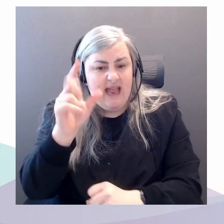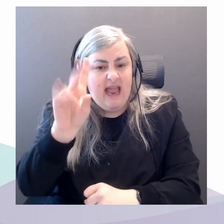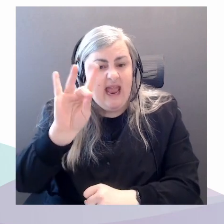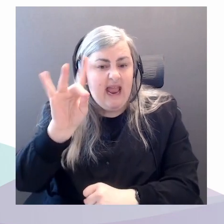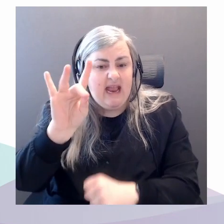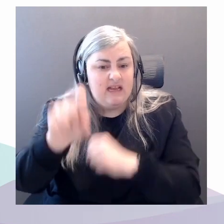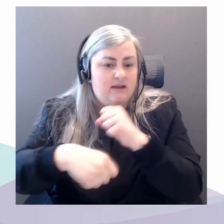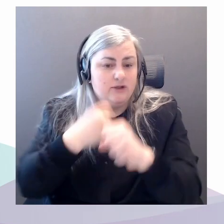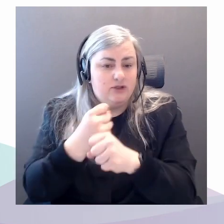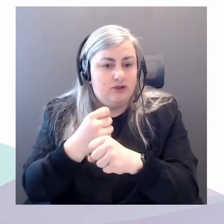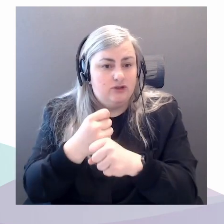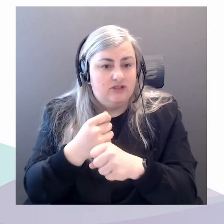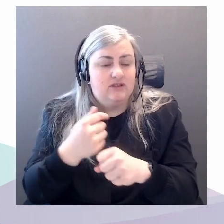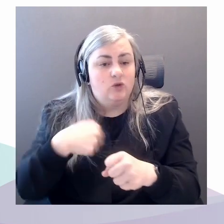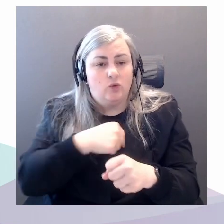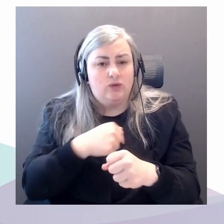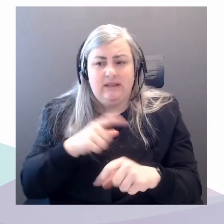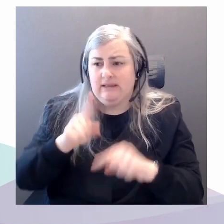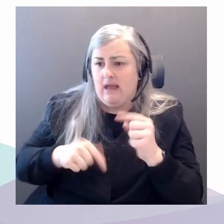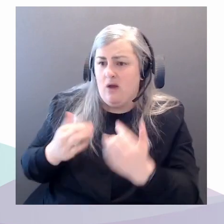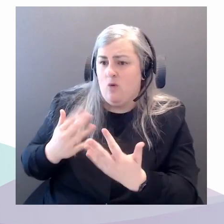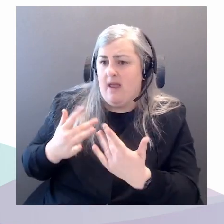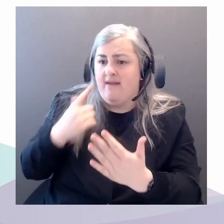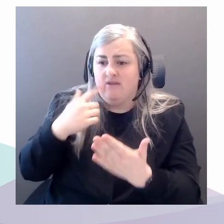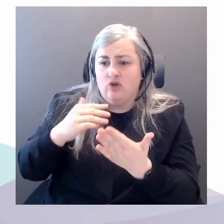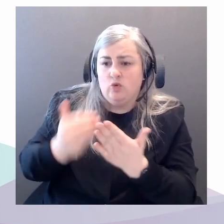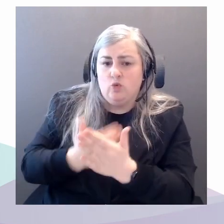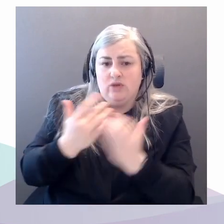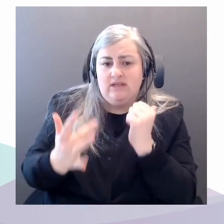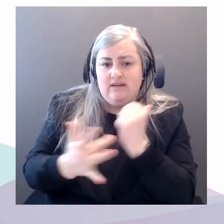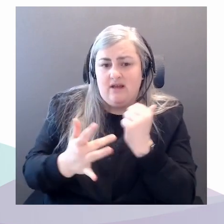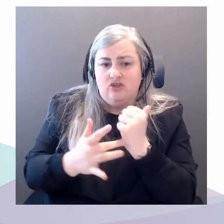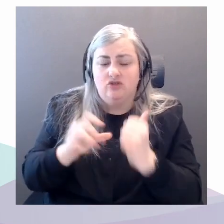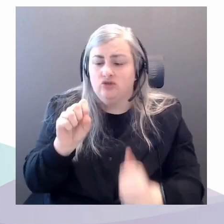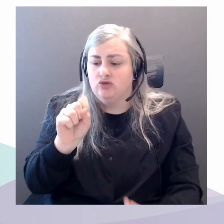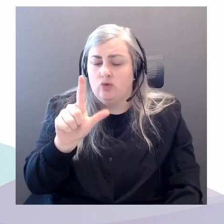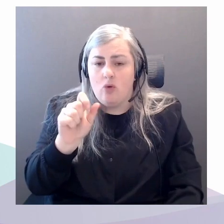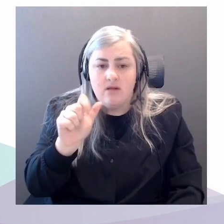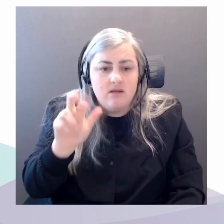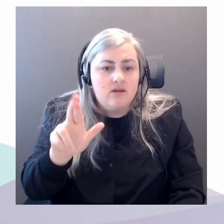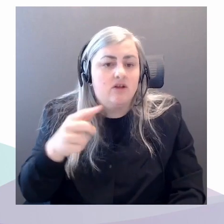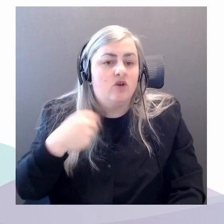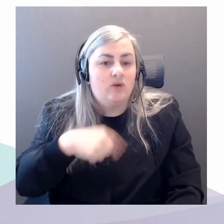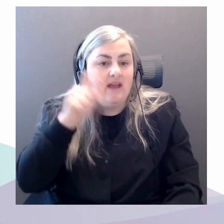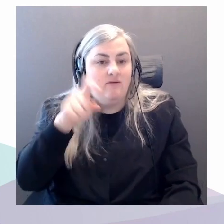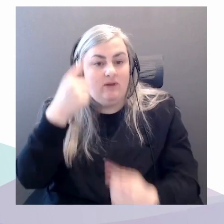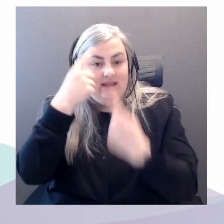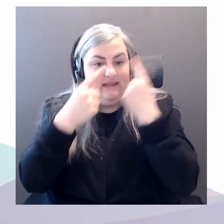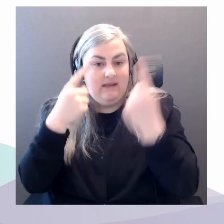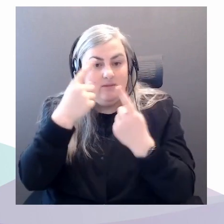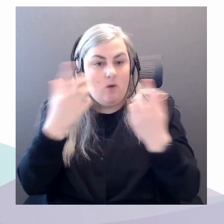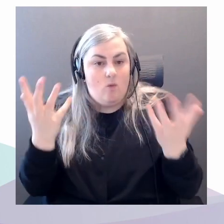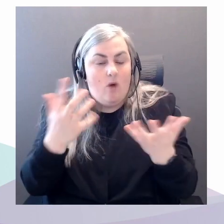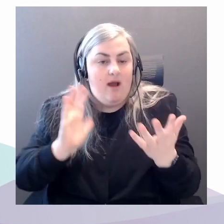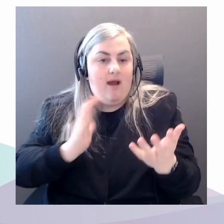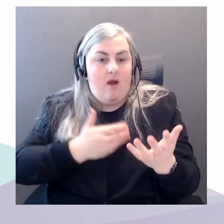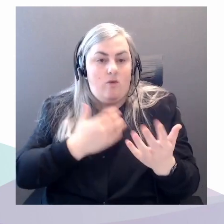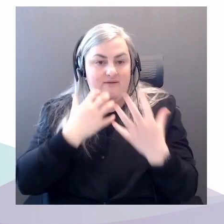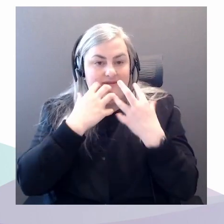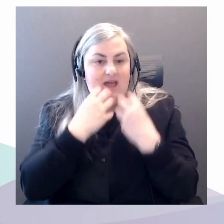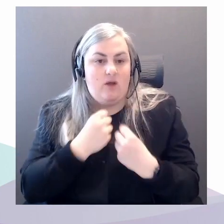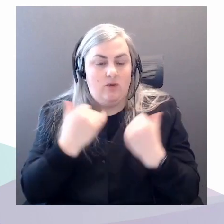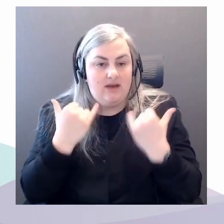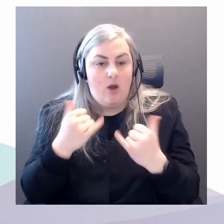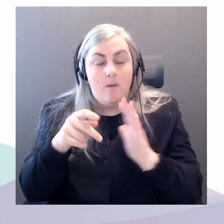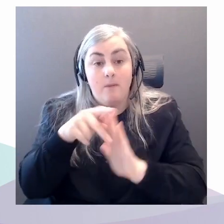next generation of solar. And I think that we really need to think about what we value now. So policy and science, but always with the